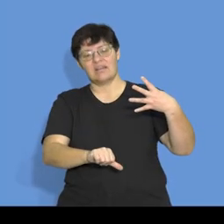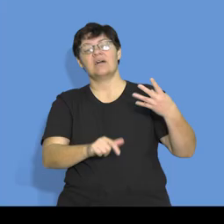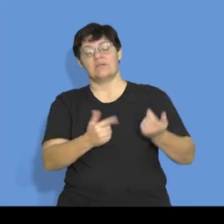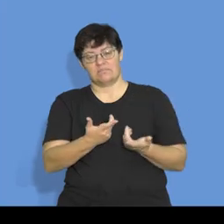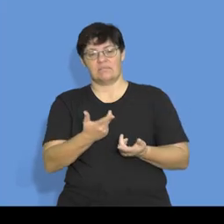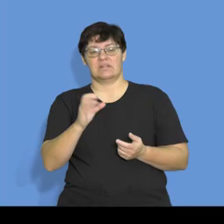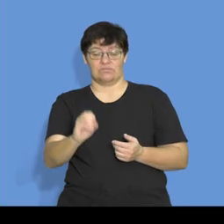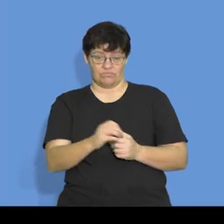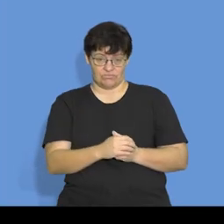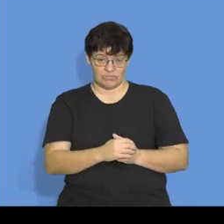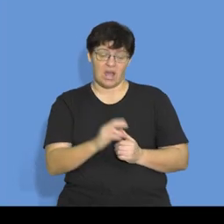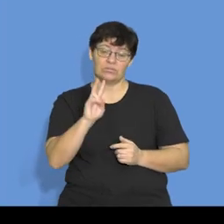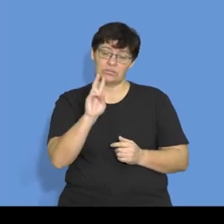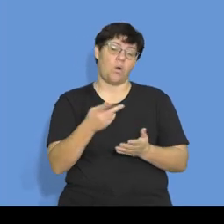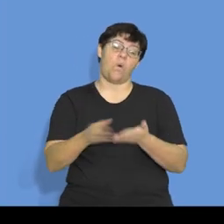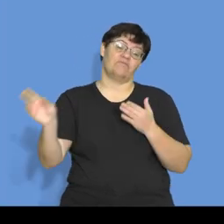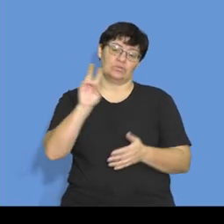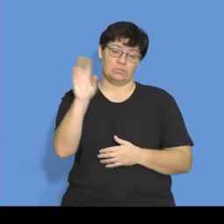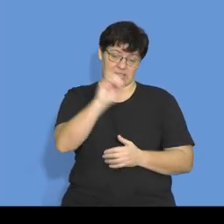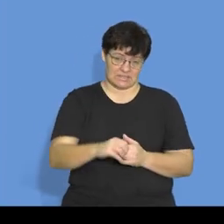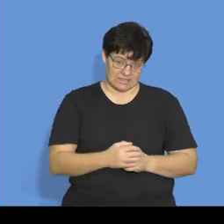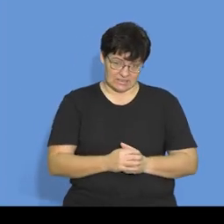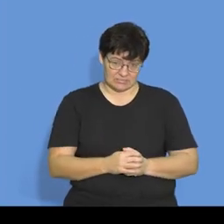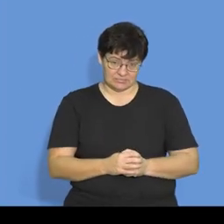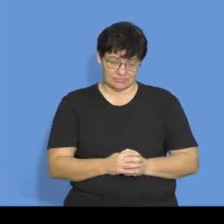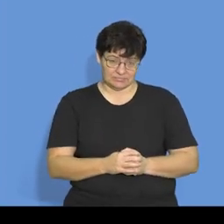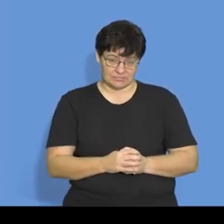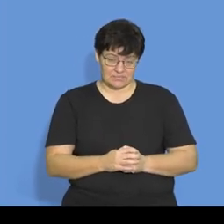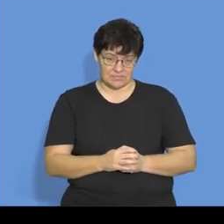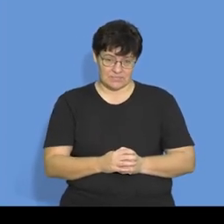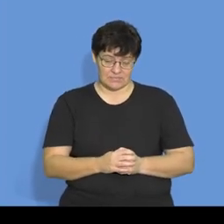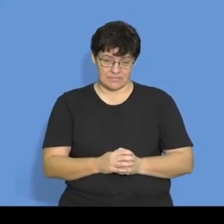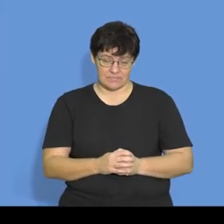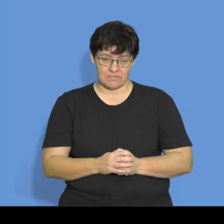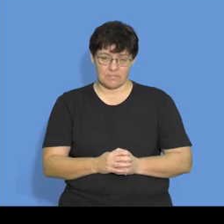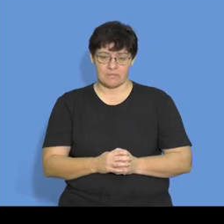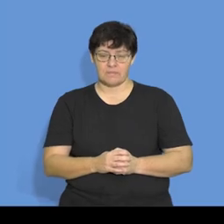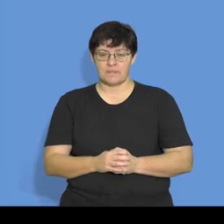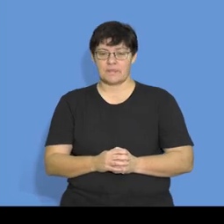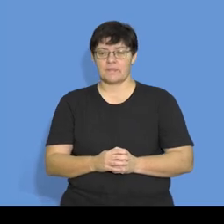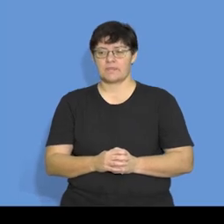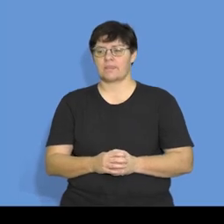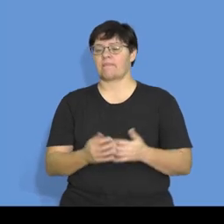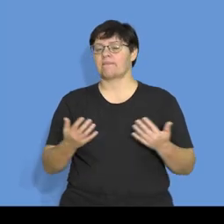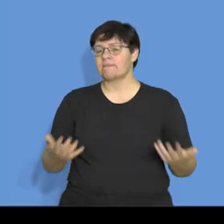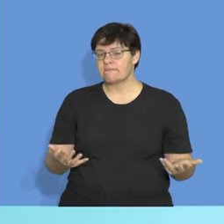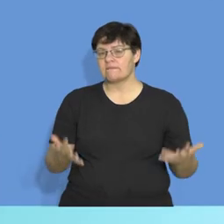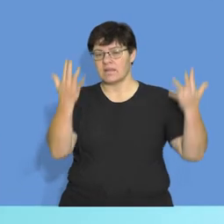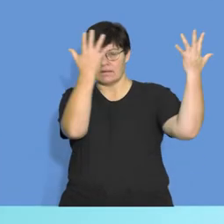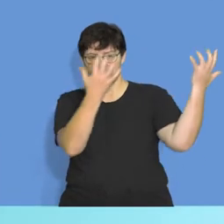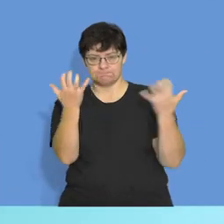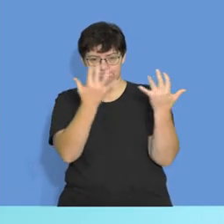And then, eventually, you write off your 2%. Okay. Now, once we've calculated that,